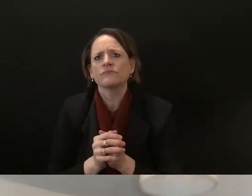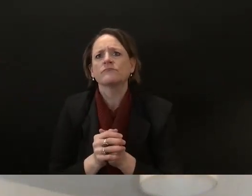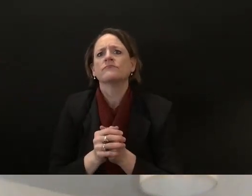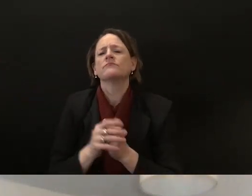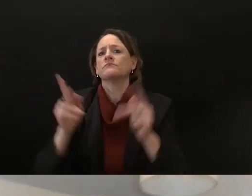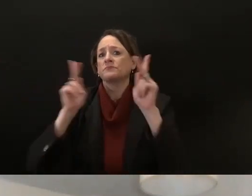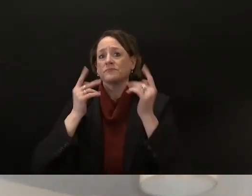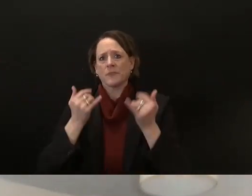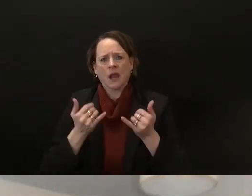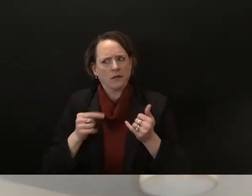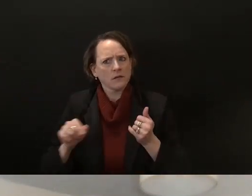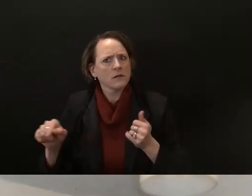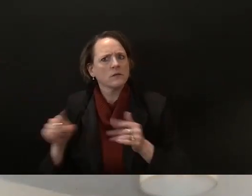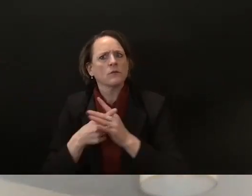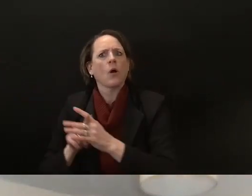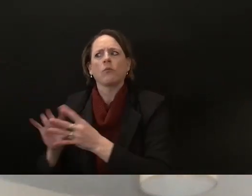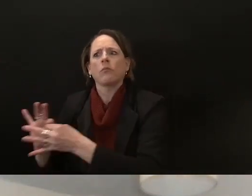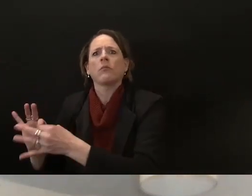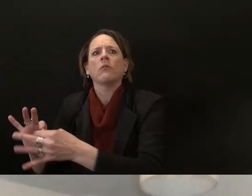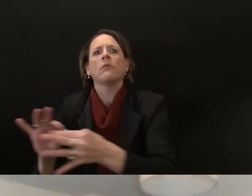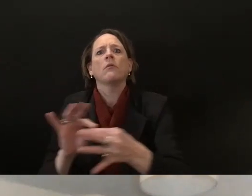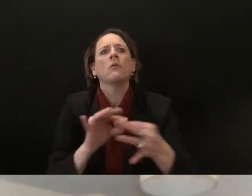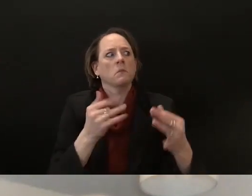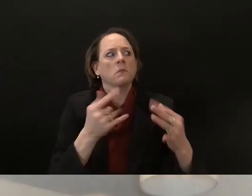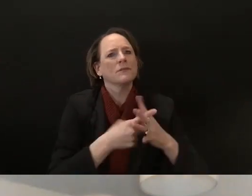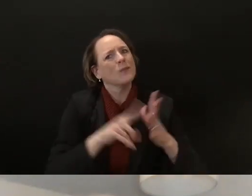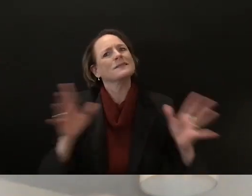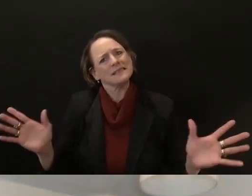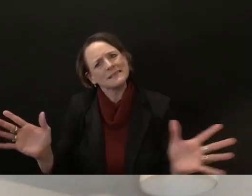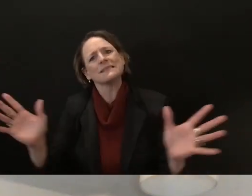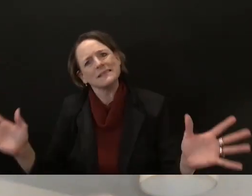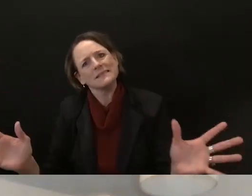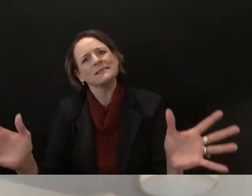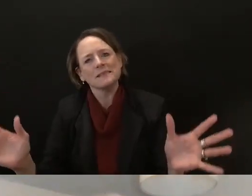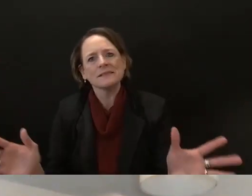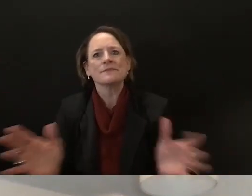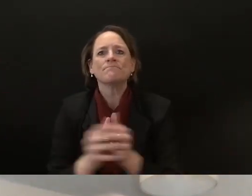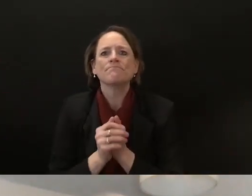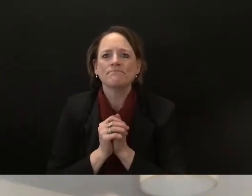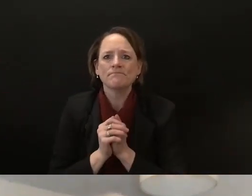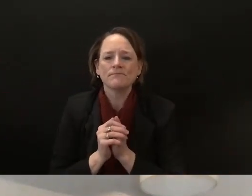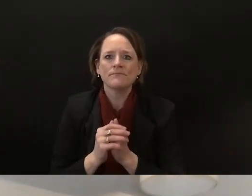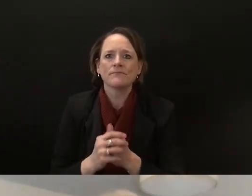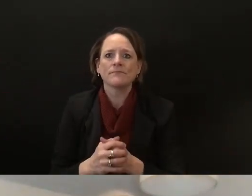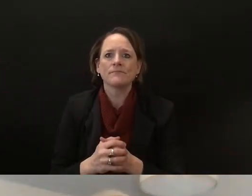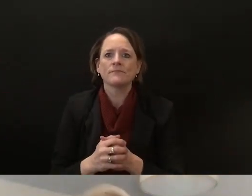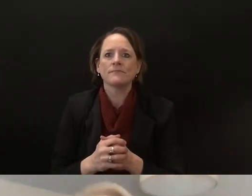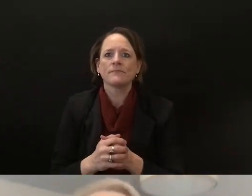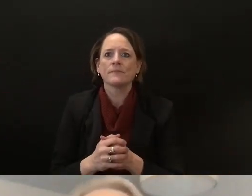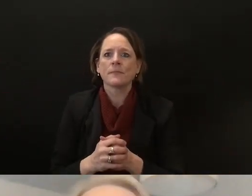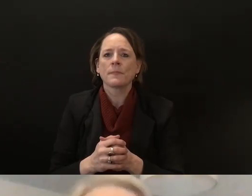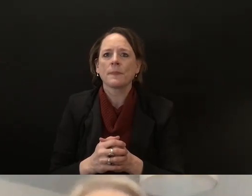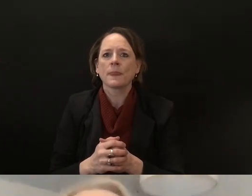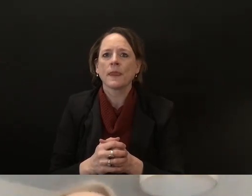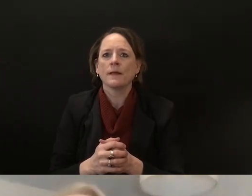if you read between the lines of these these emails that came out through this open records request there was a blunt recognition that they at least